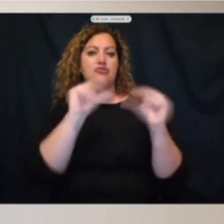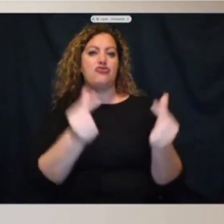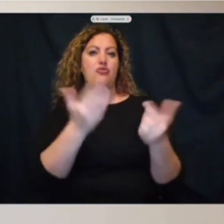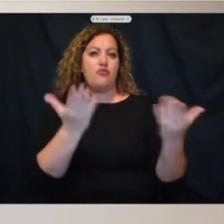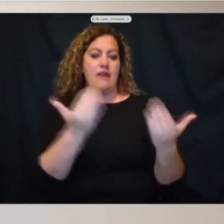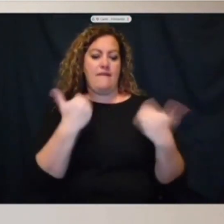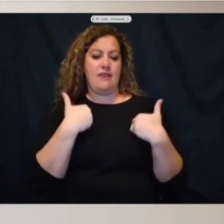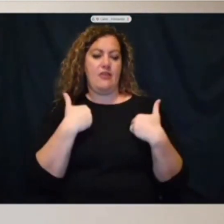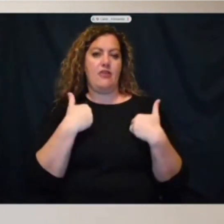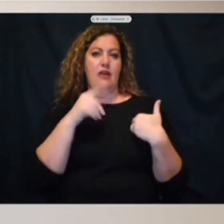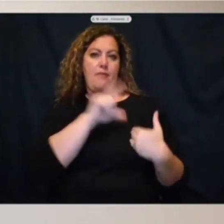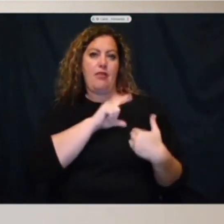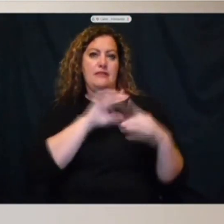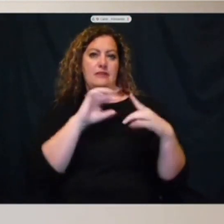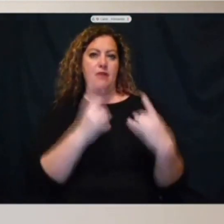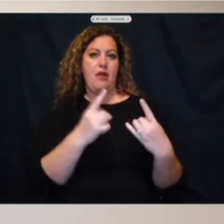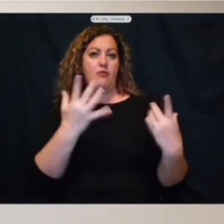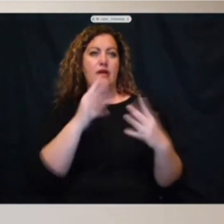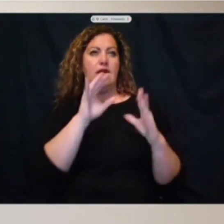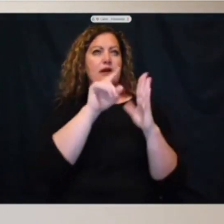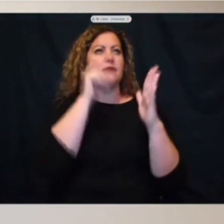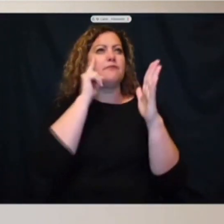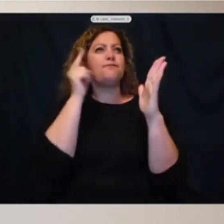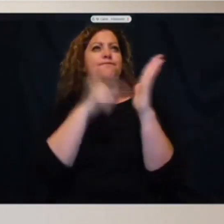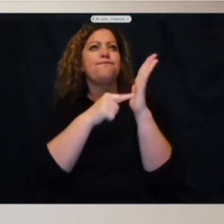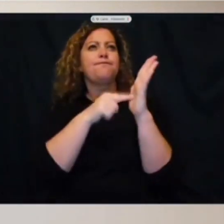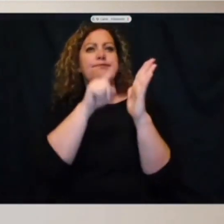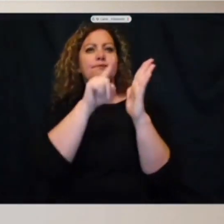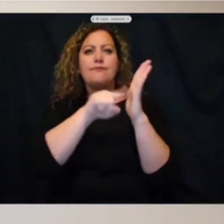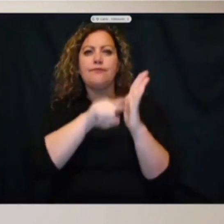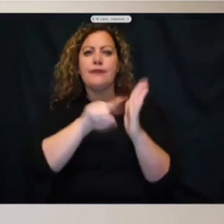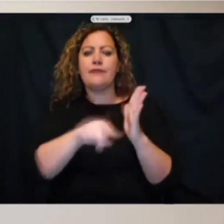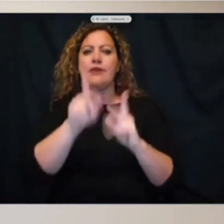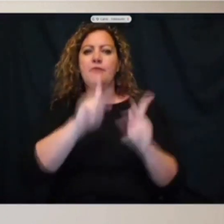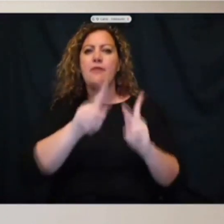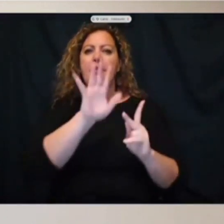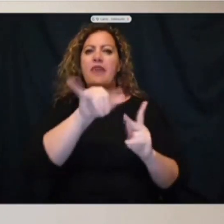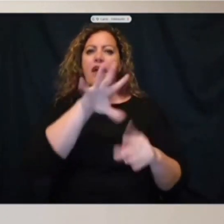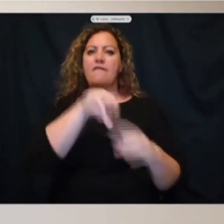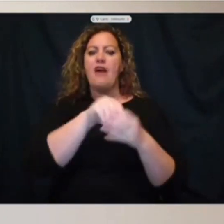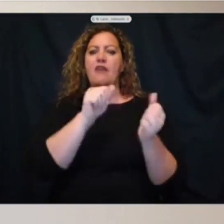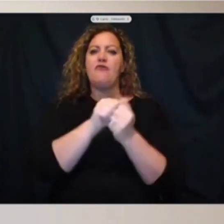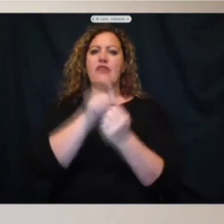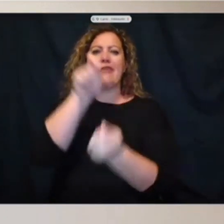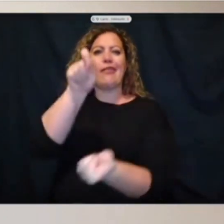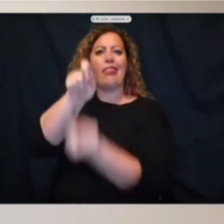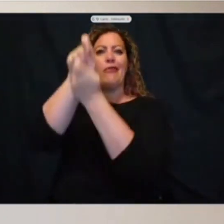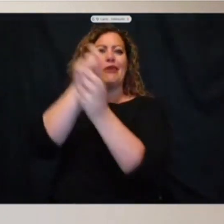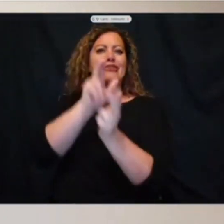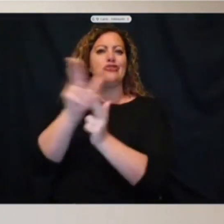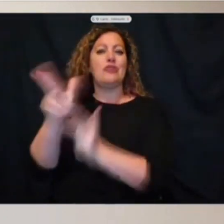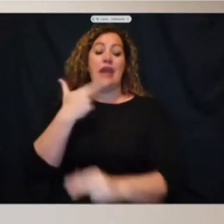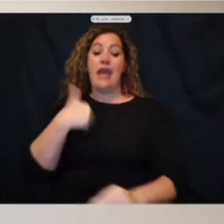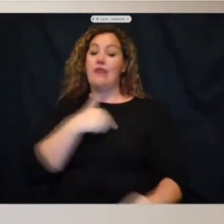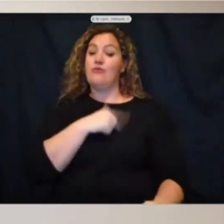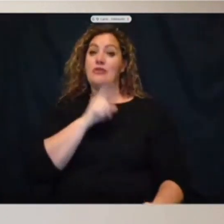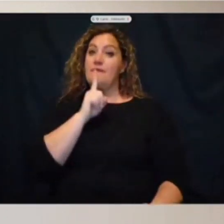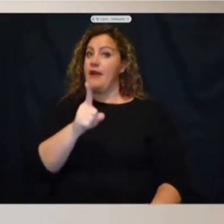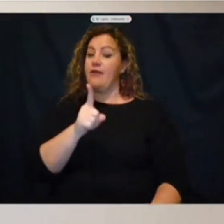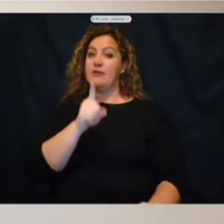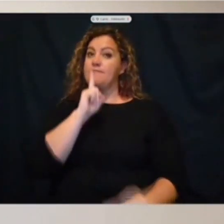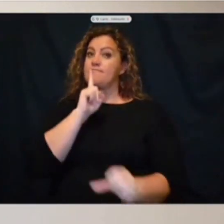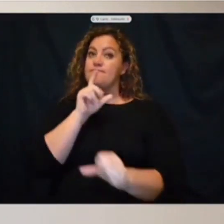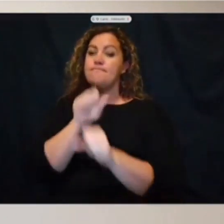to identify people that are involved in retaliatory shootings, and we are very intentional about going after those individuals.